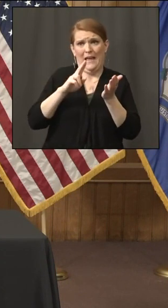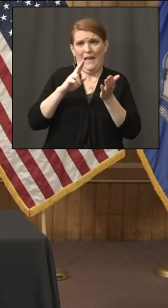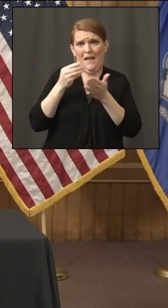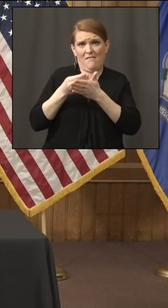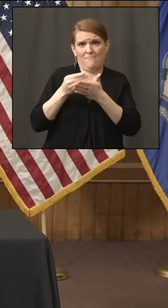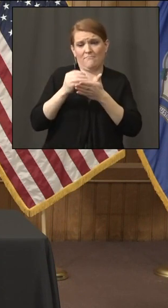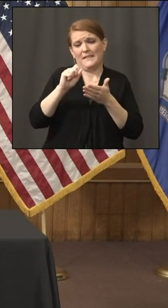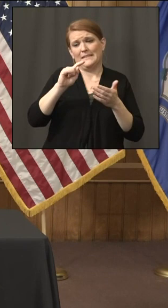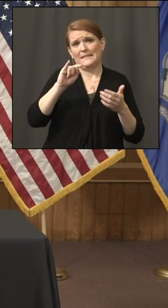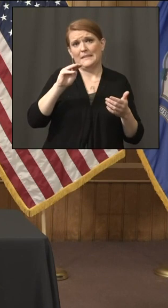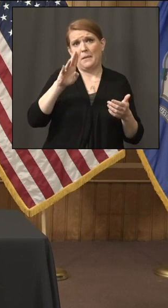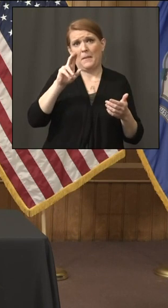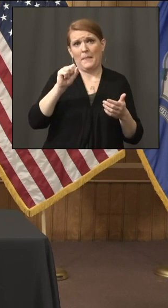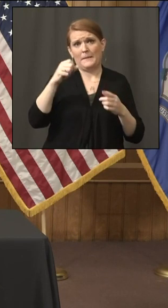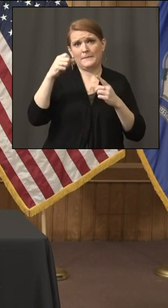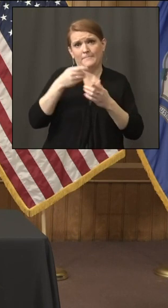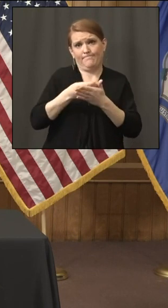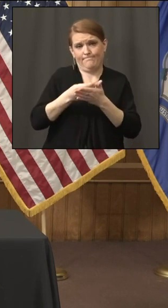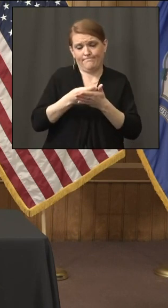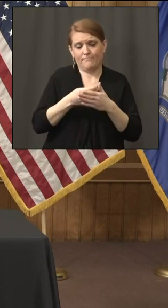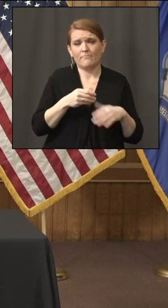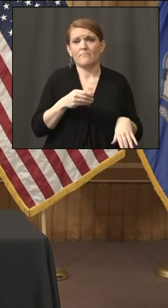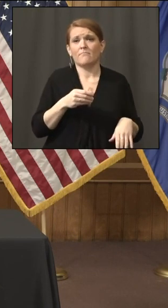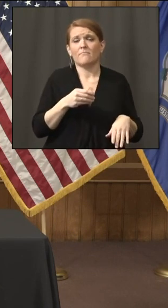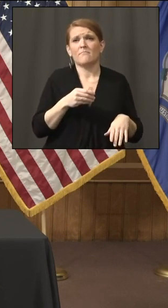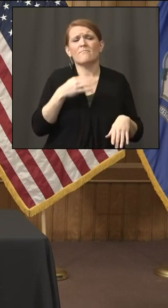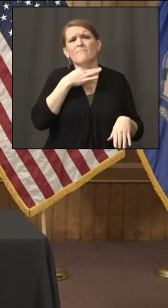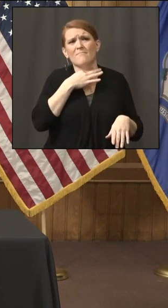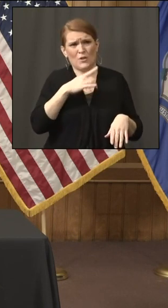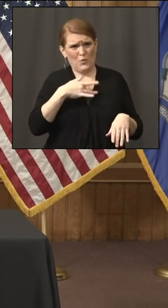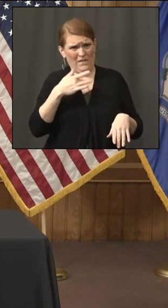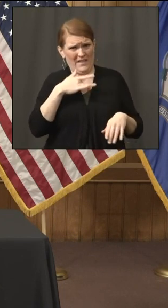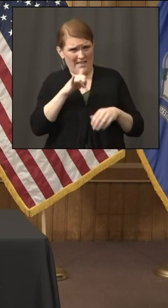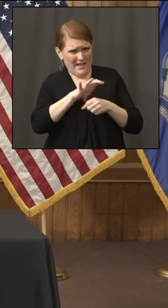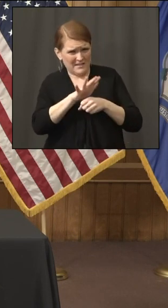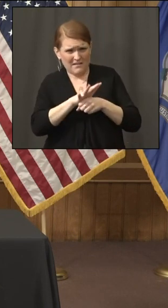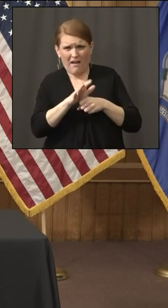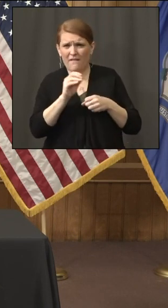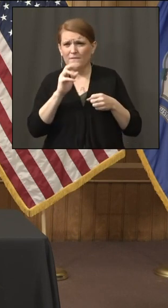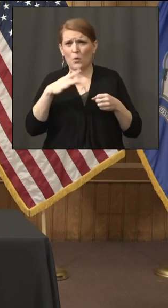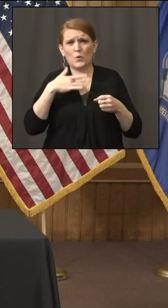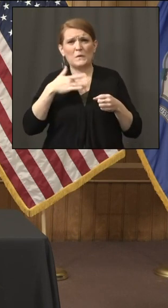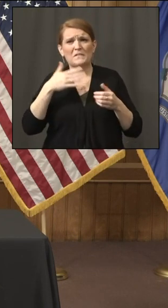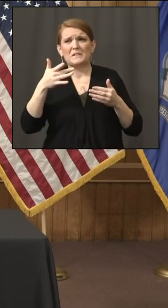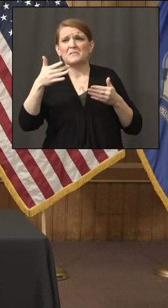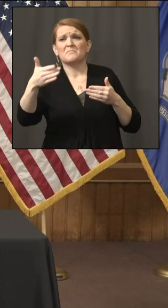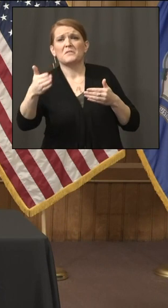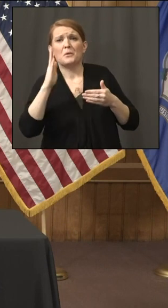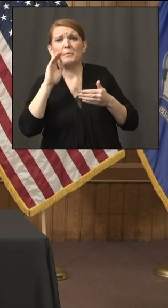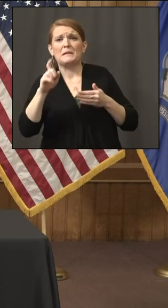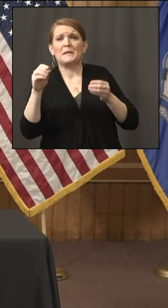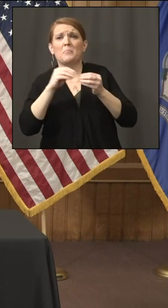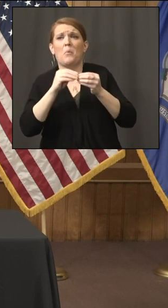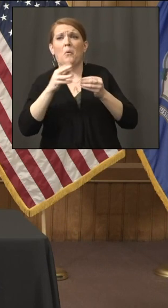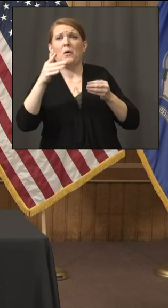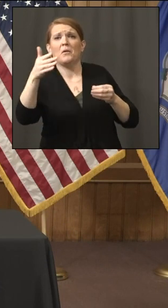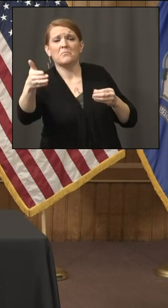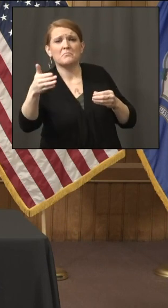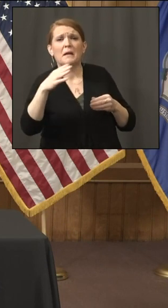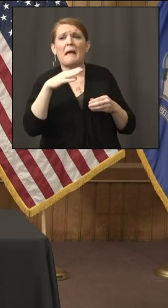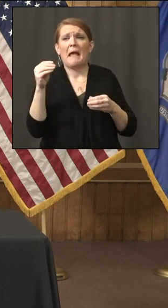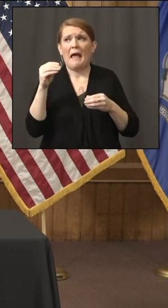feel like there's going to need to be another round? And then in terms of this one, how is it helping the state overall regarding budget?